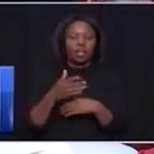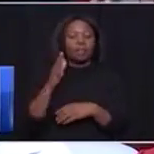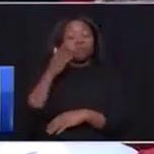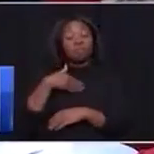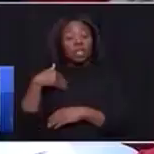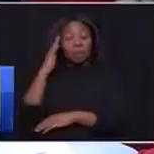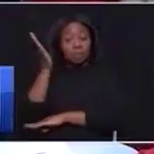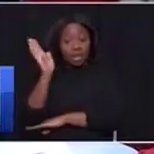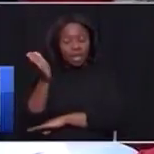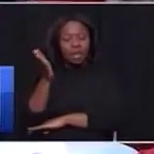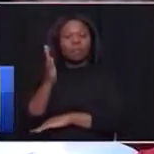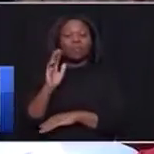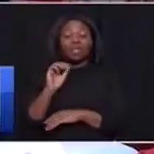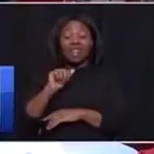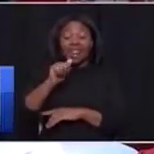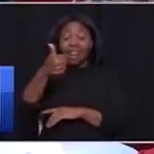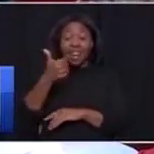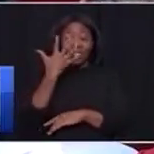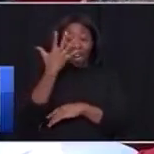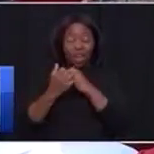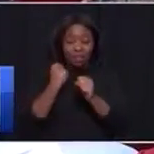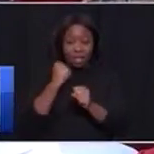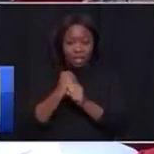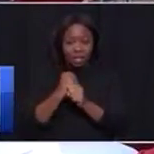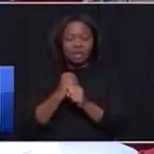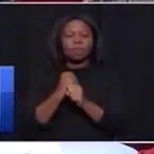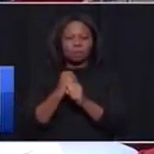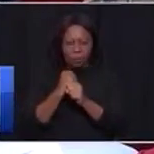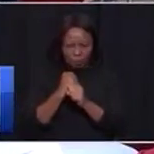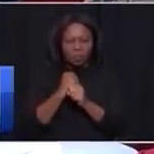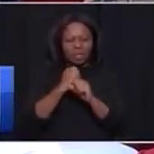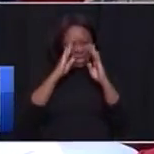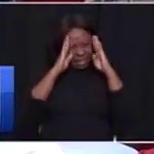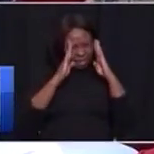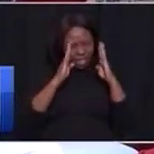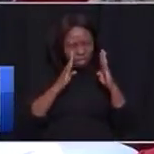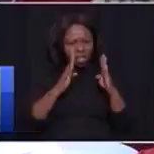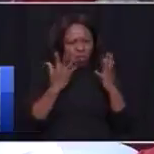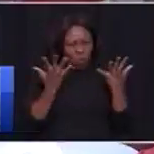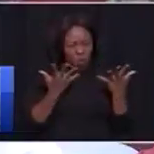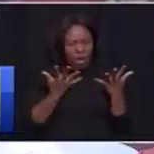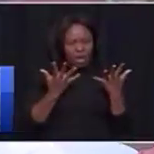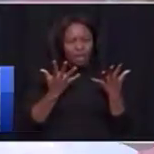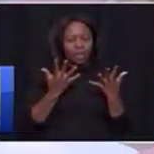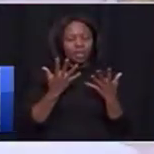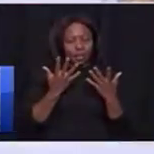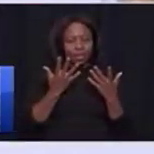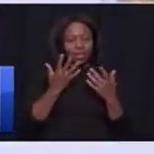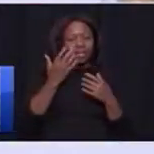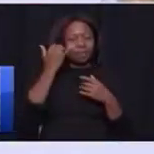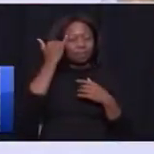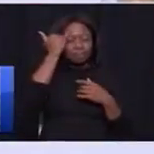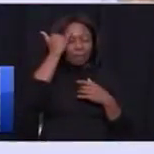over the next five years, we are going to pay particular attention to this idea, a great